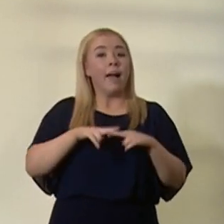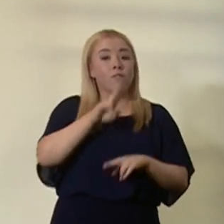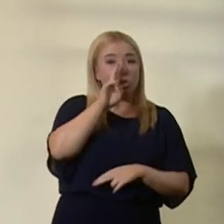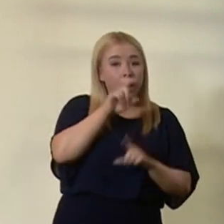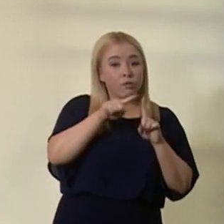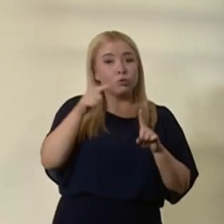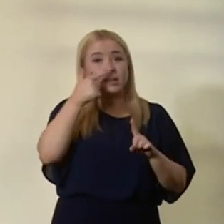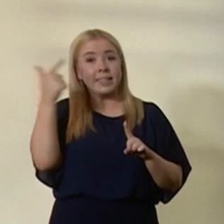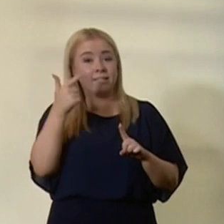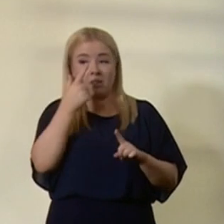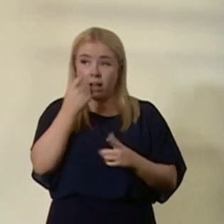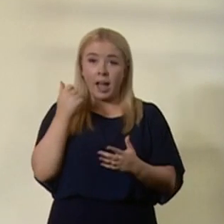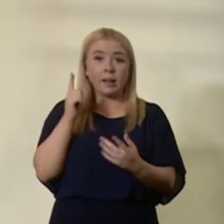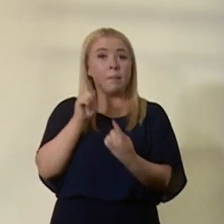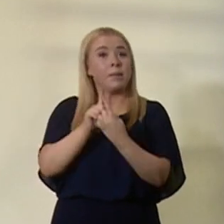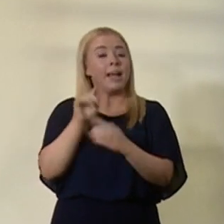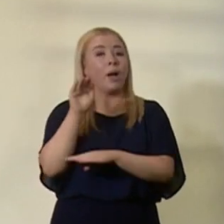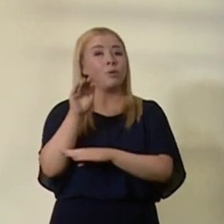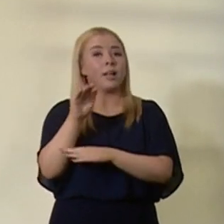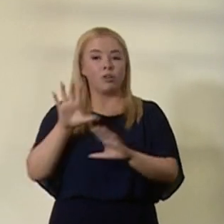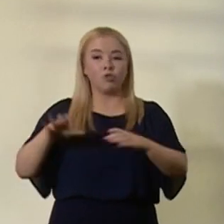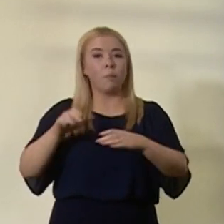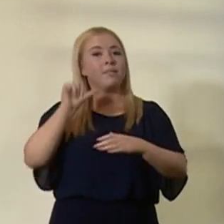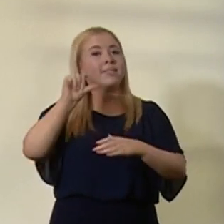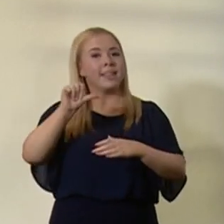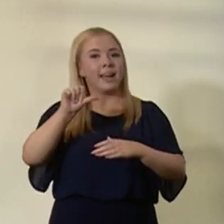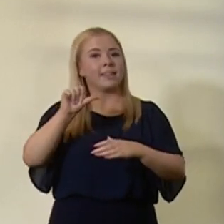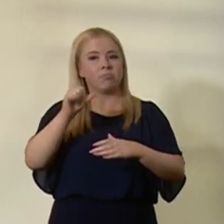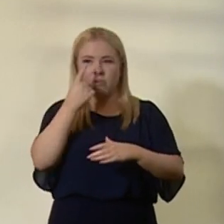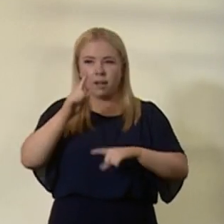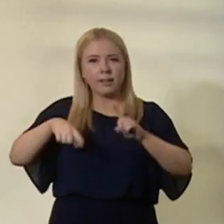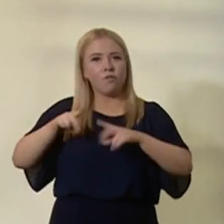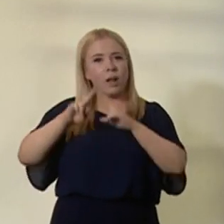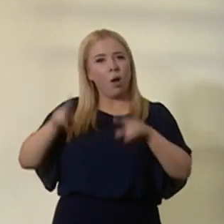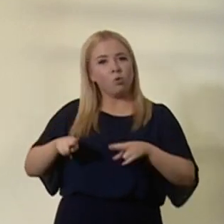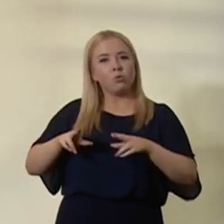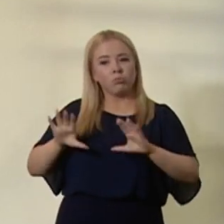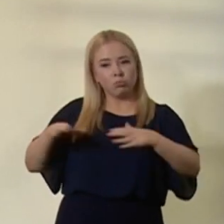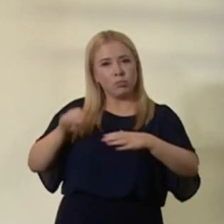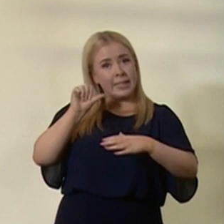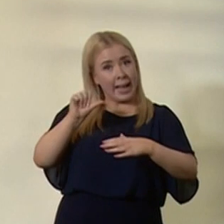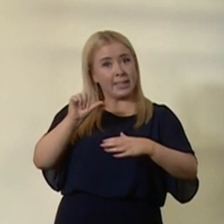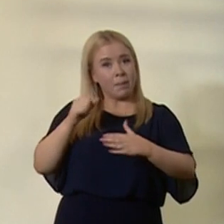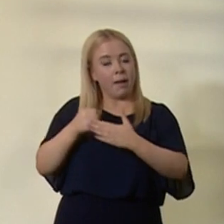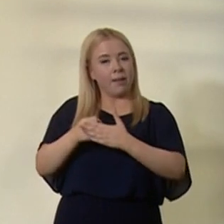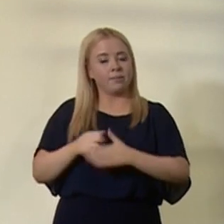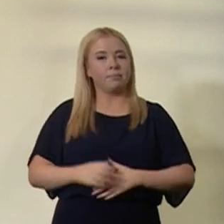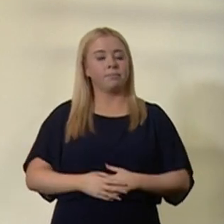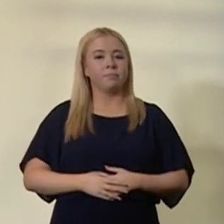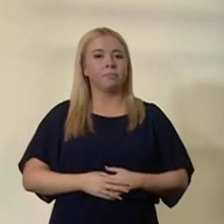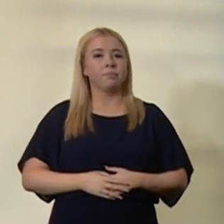friends outdoors in groups of six, and you don't all have to be from just two households. Now, for everyone,